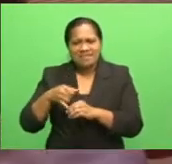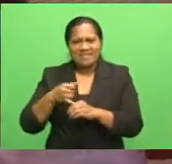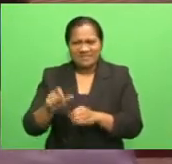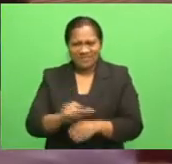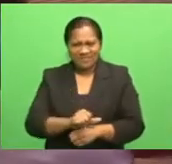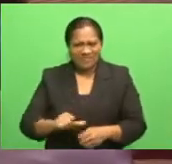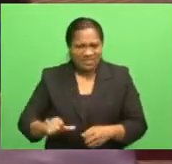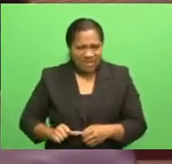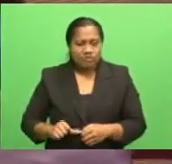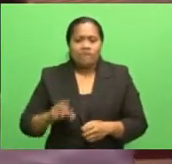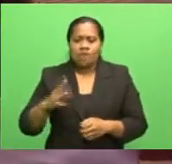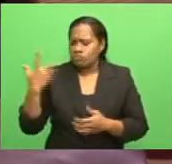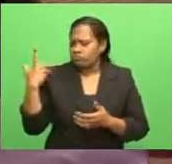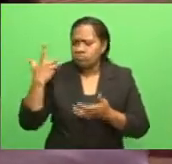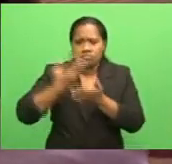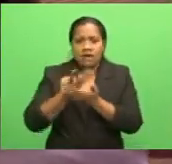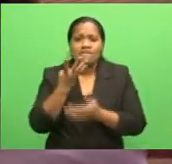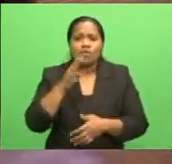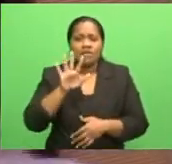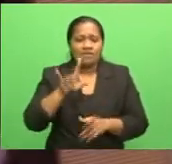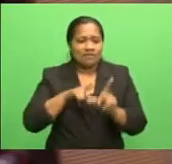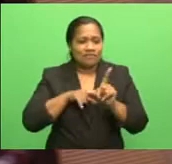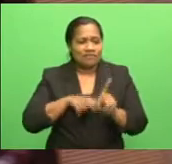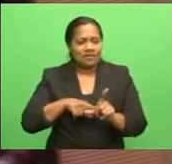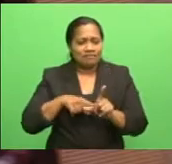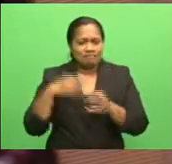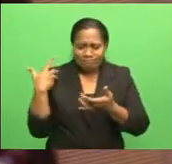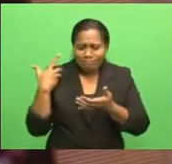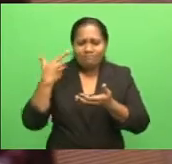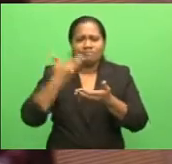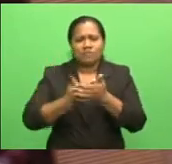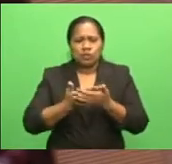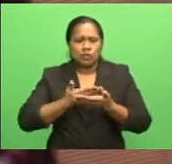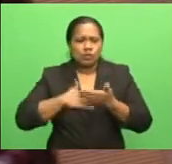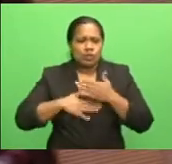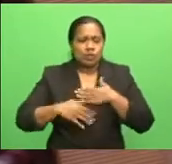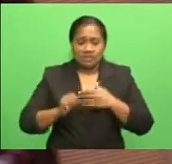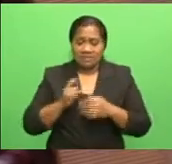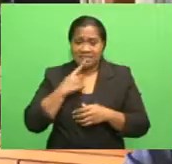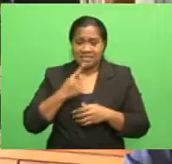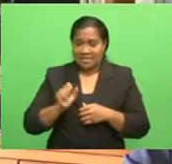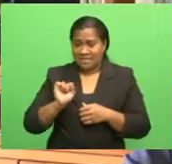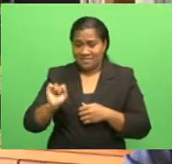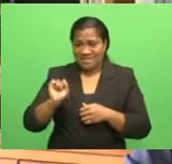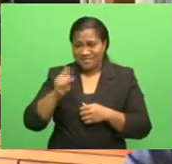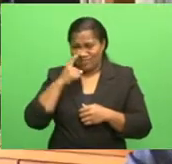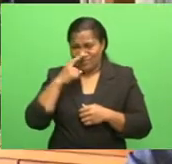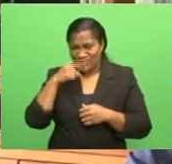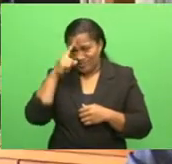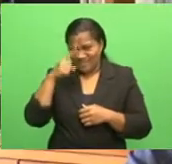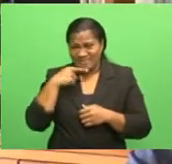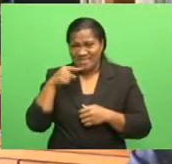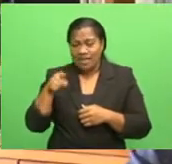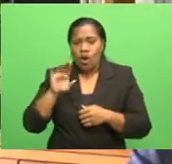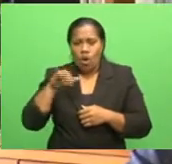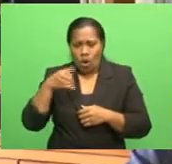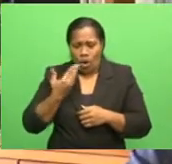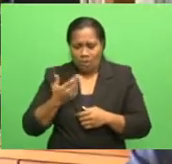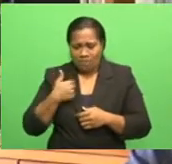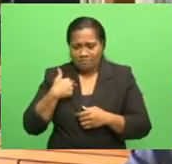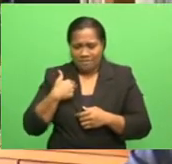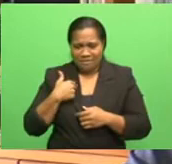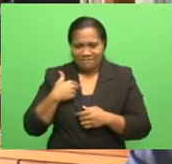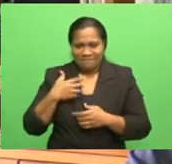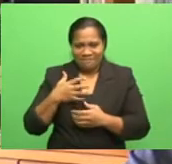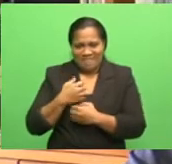last 45 years. He maintains that his patients are the highlight of his career. The highlight is certainly patients.